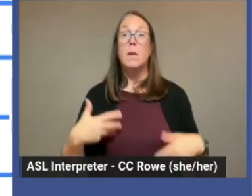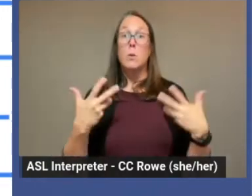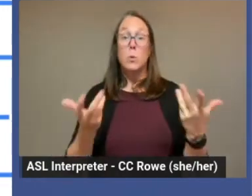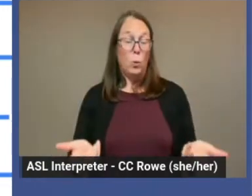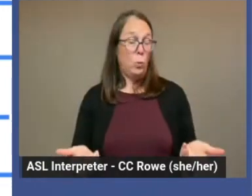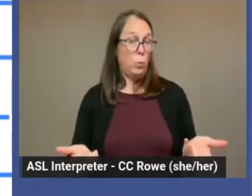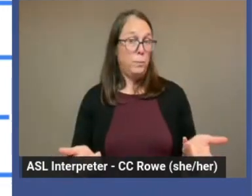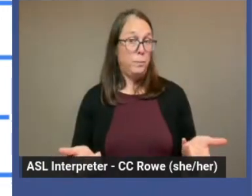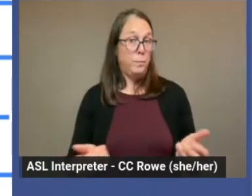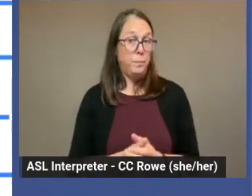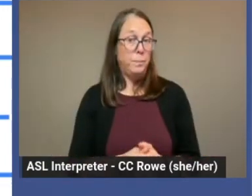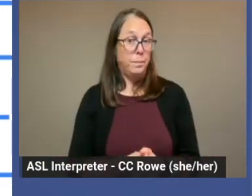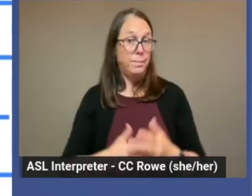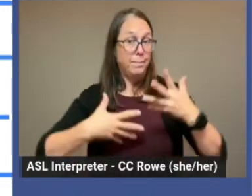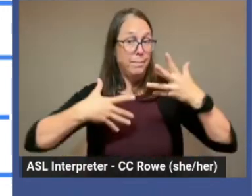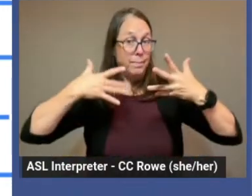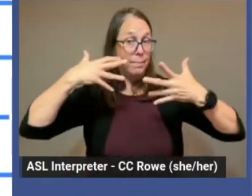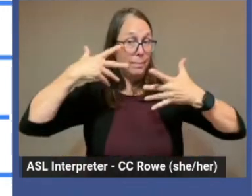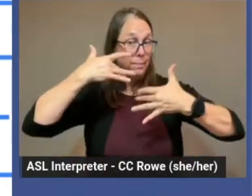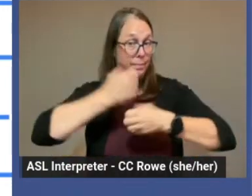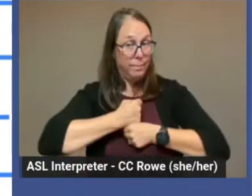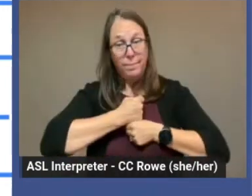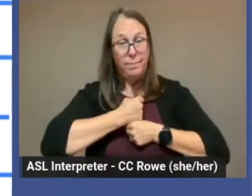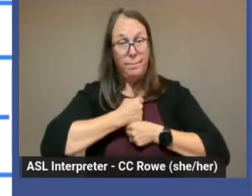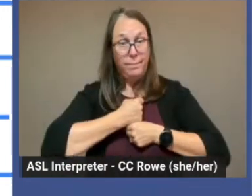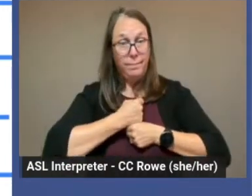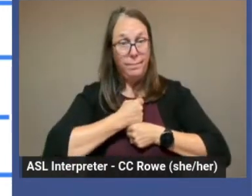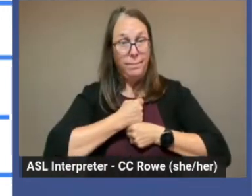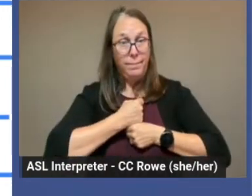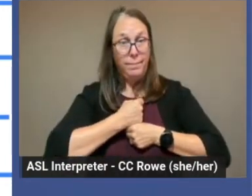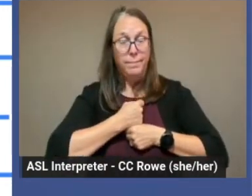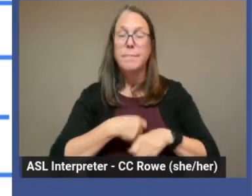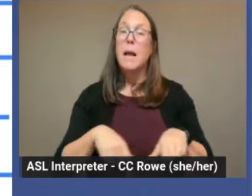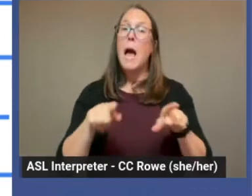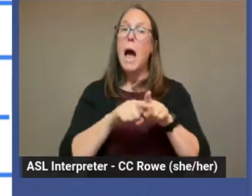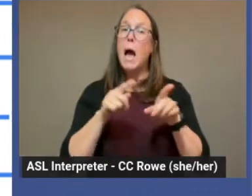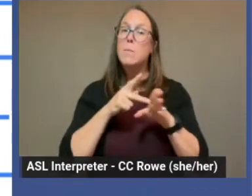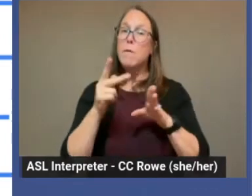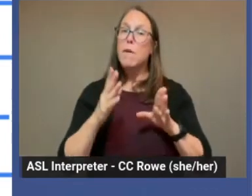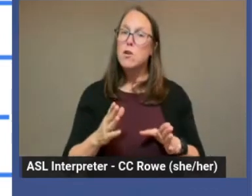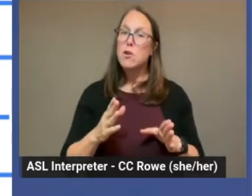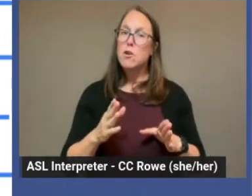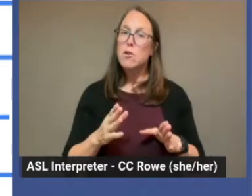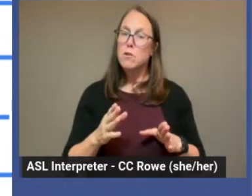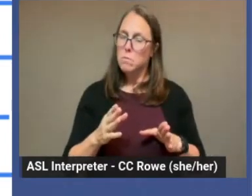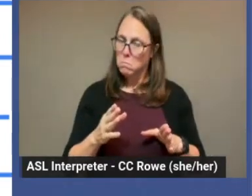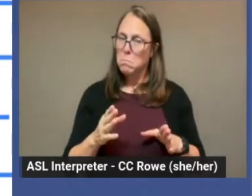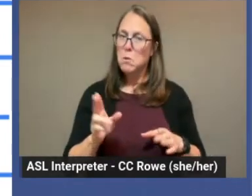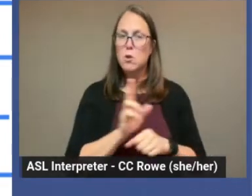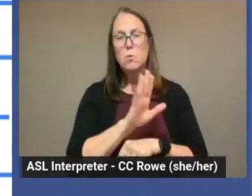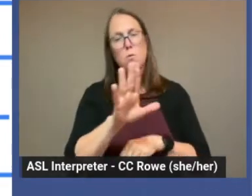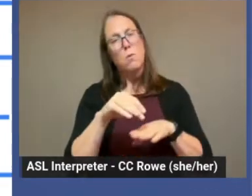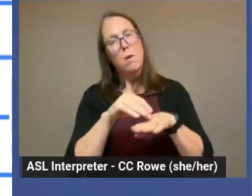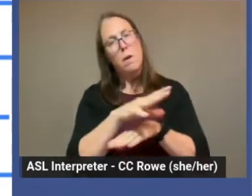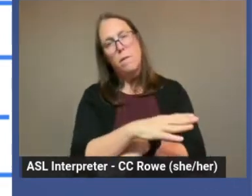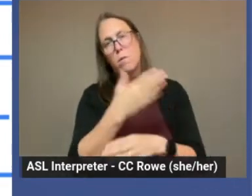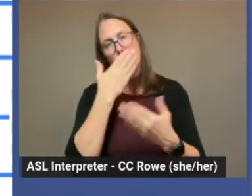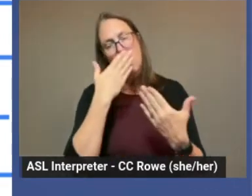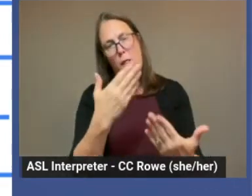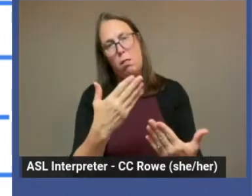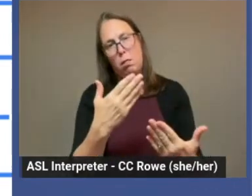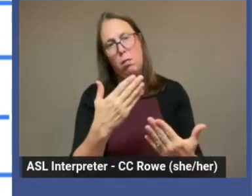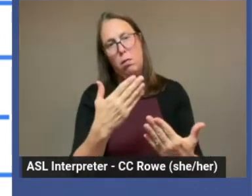So, summary, as professionals, as influencers, use your influence wisely.